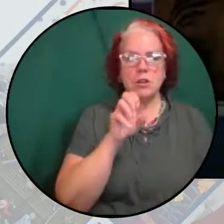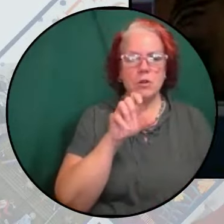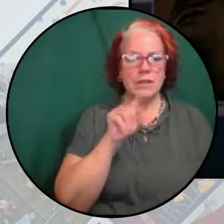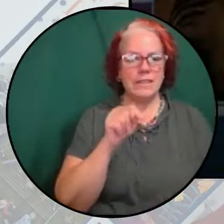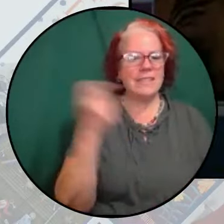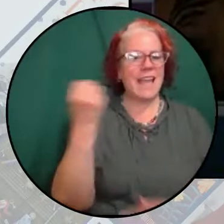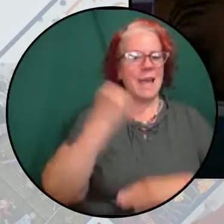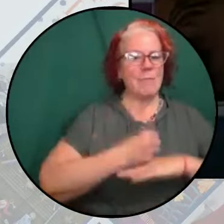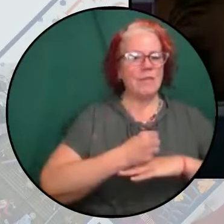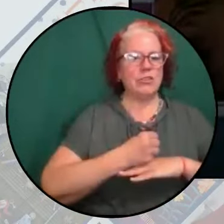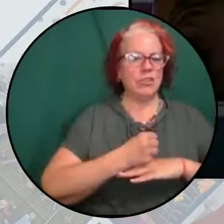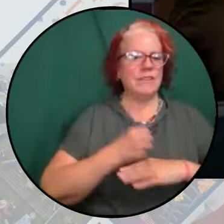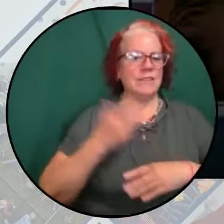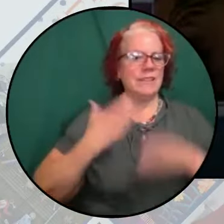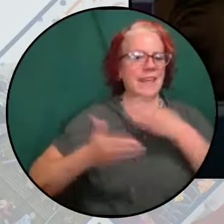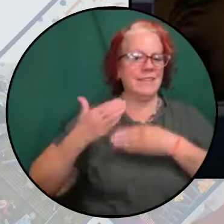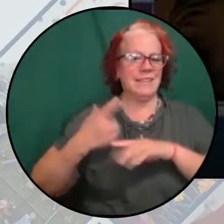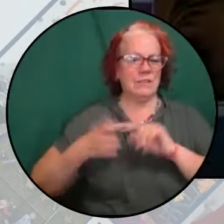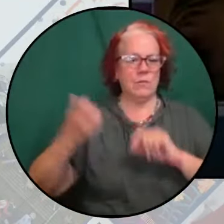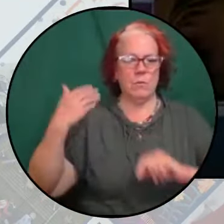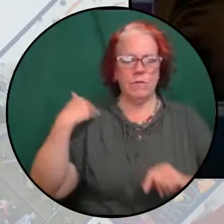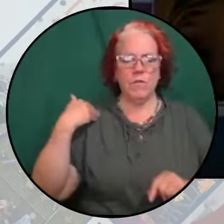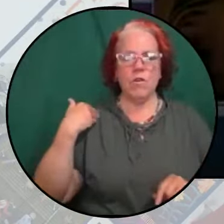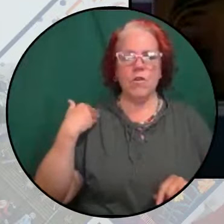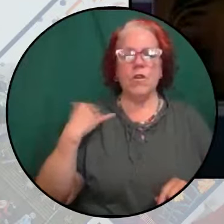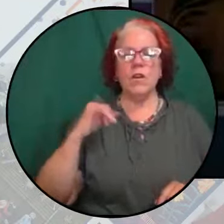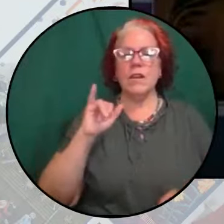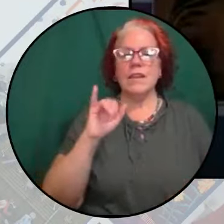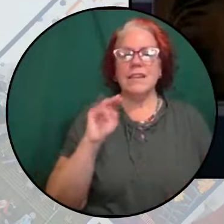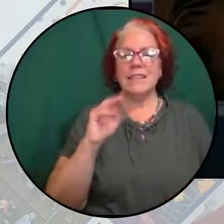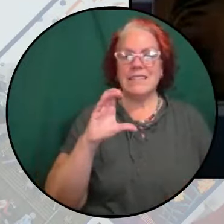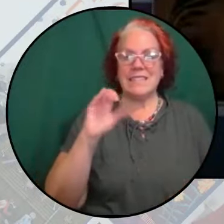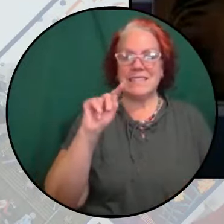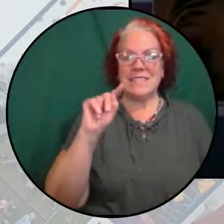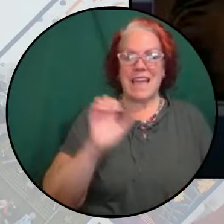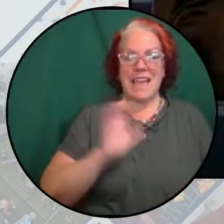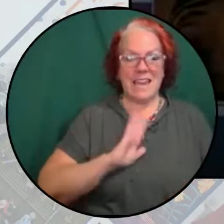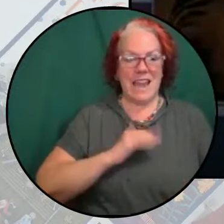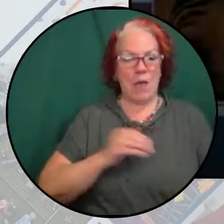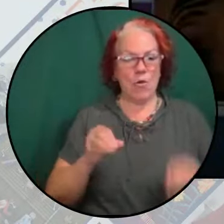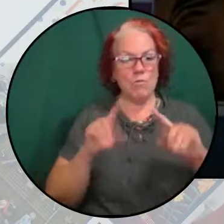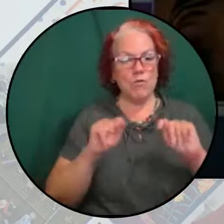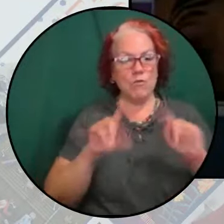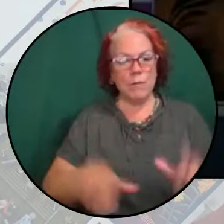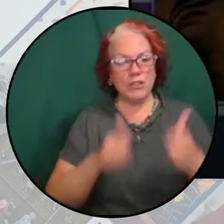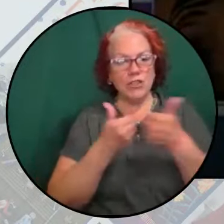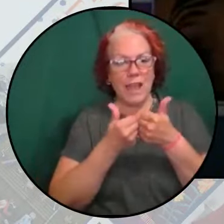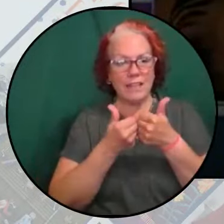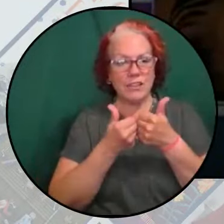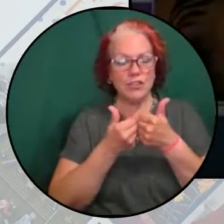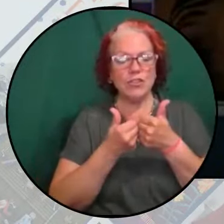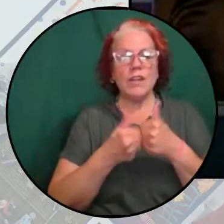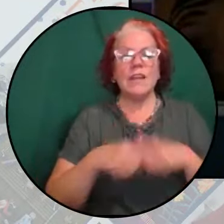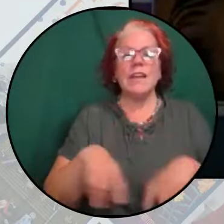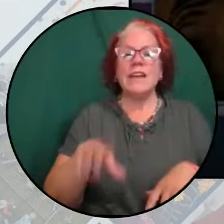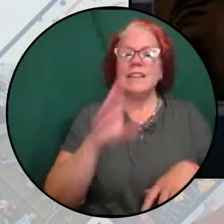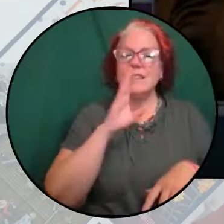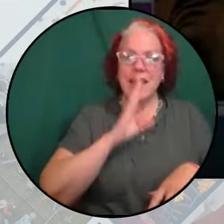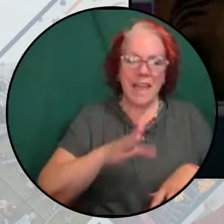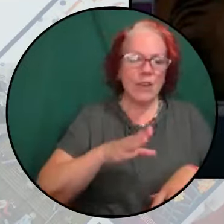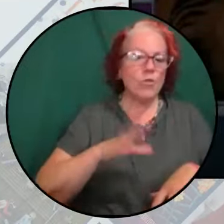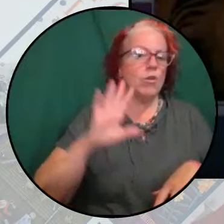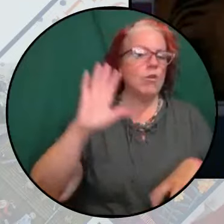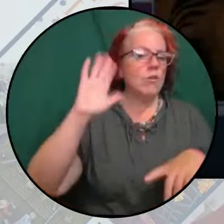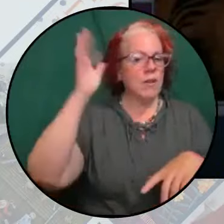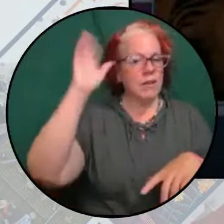legacies that came before us. The Insight movement was challenging the heteropatriarchal violence that enabled the